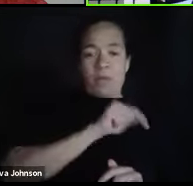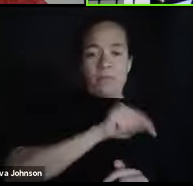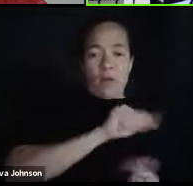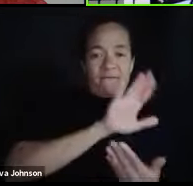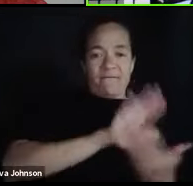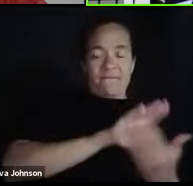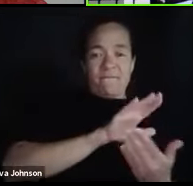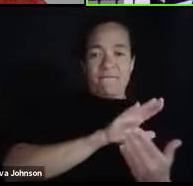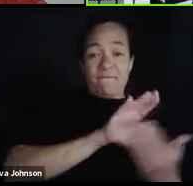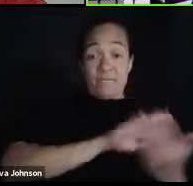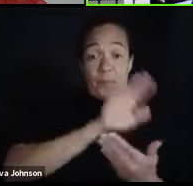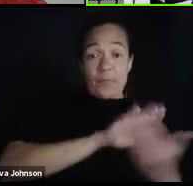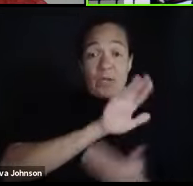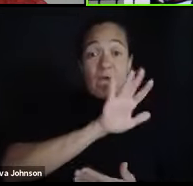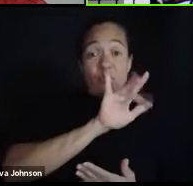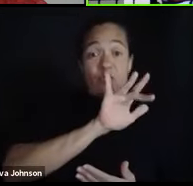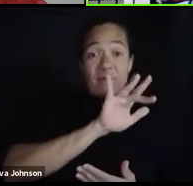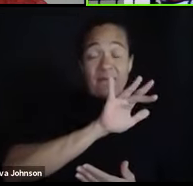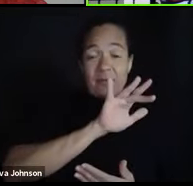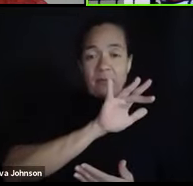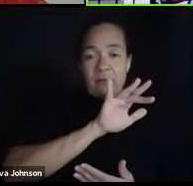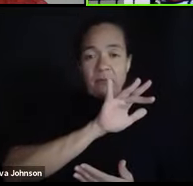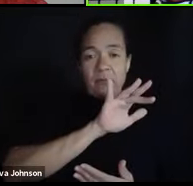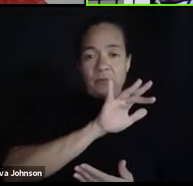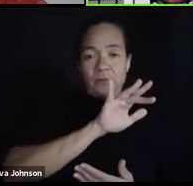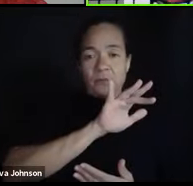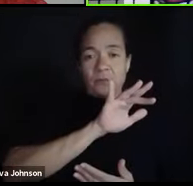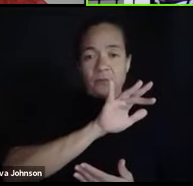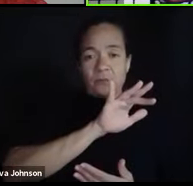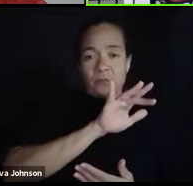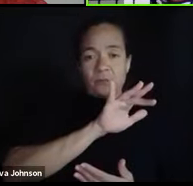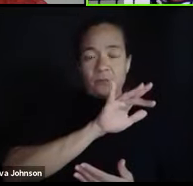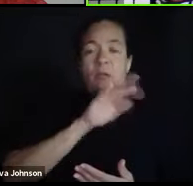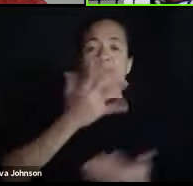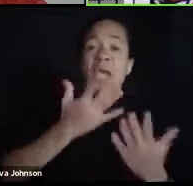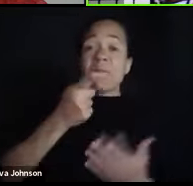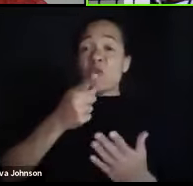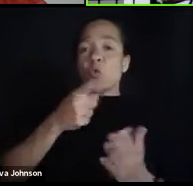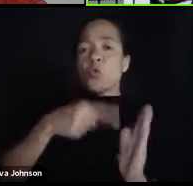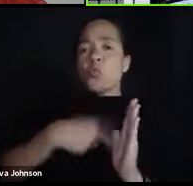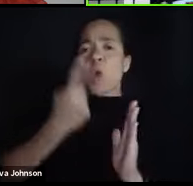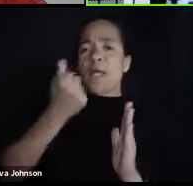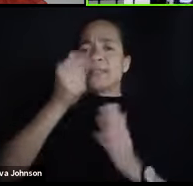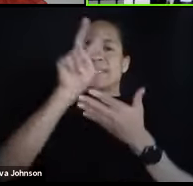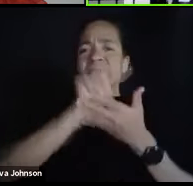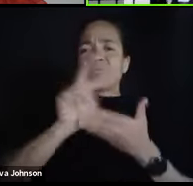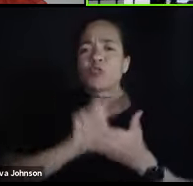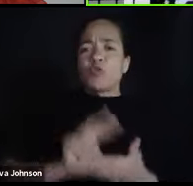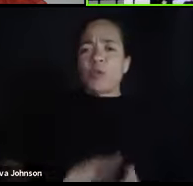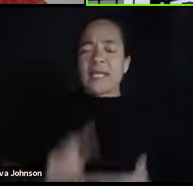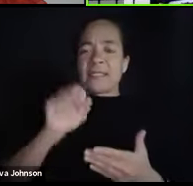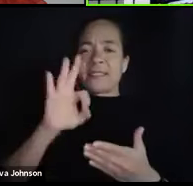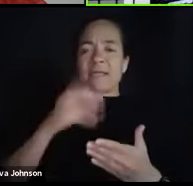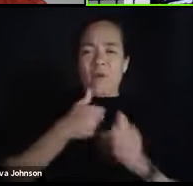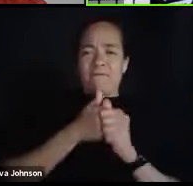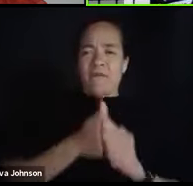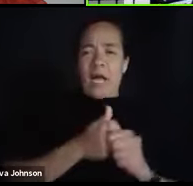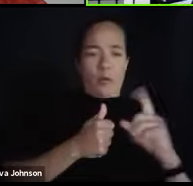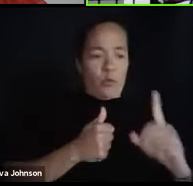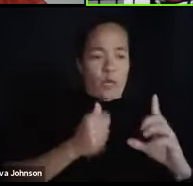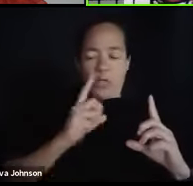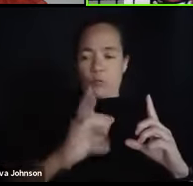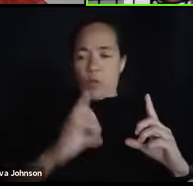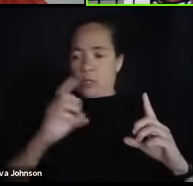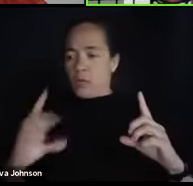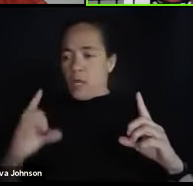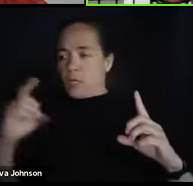25% of every, you know, like, you know, once every two weeks if we use the 400. How do you stay